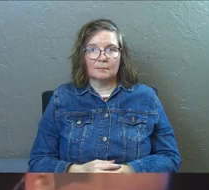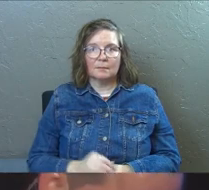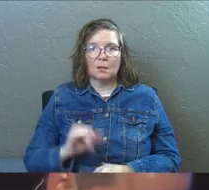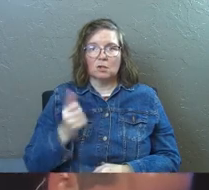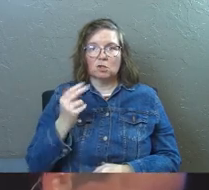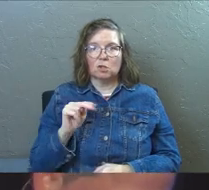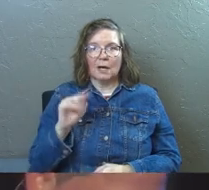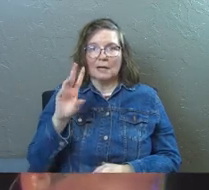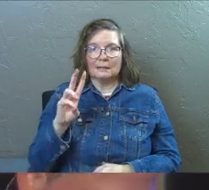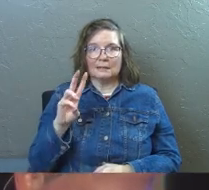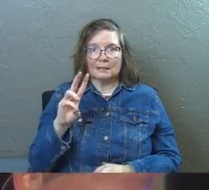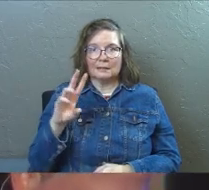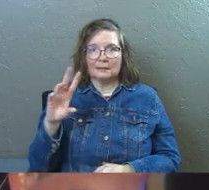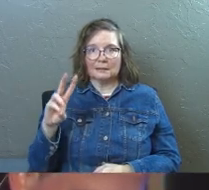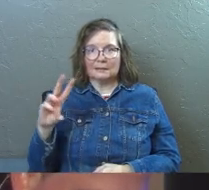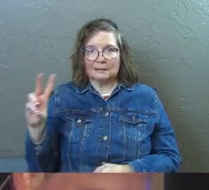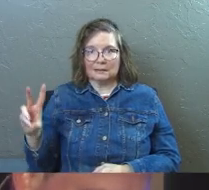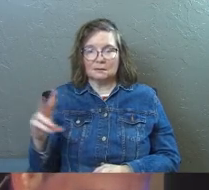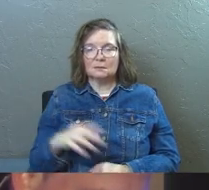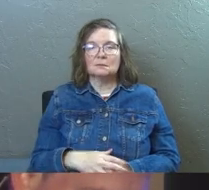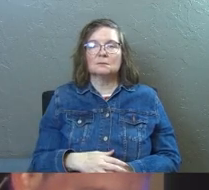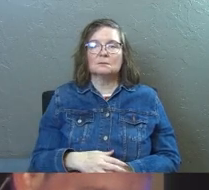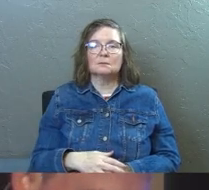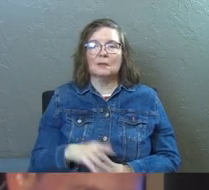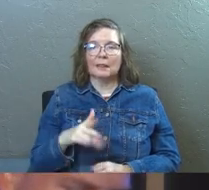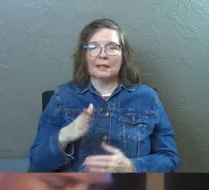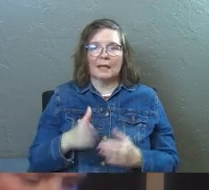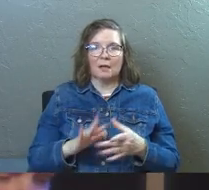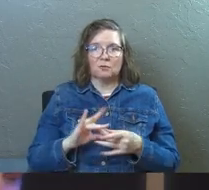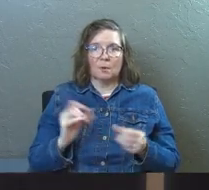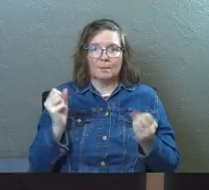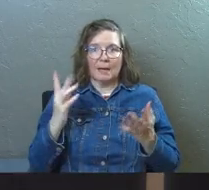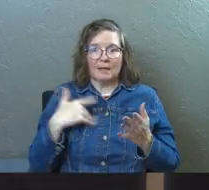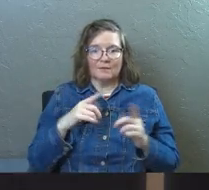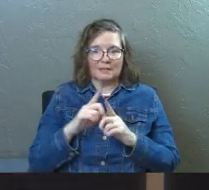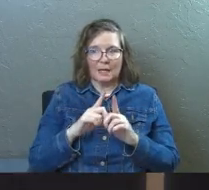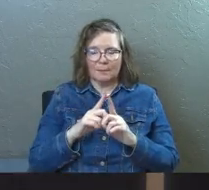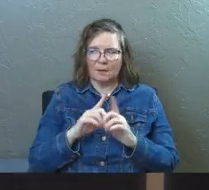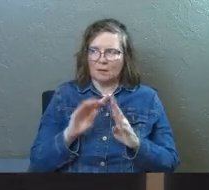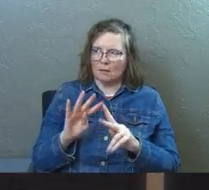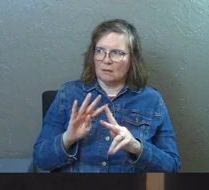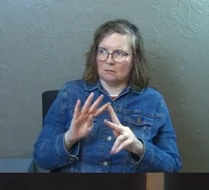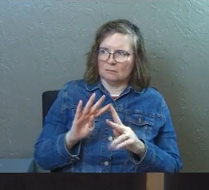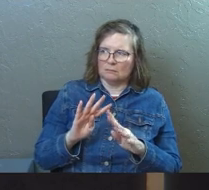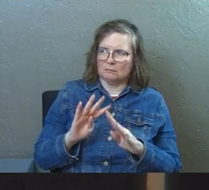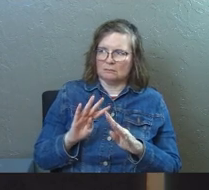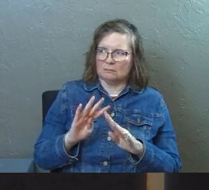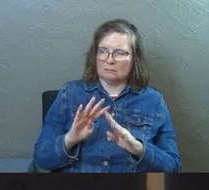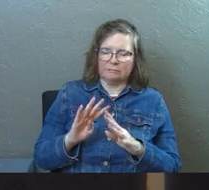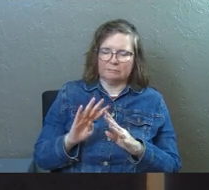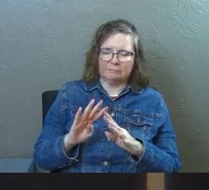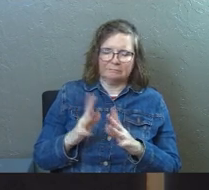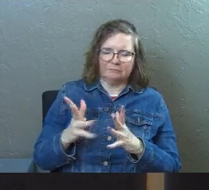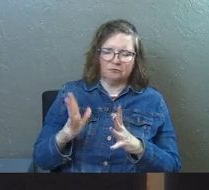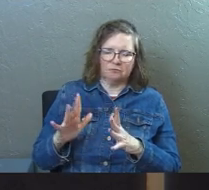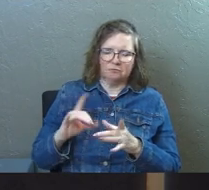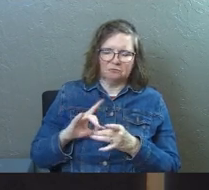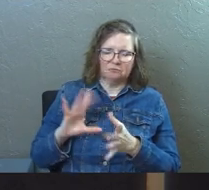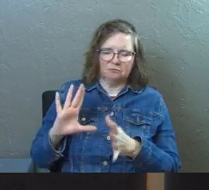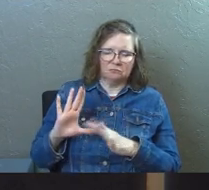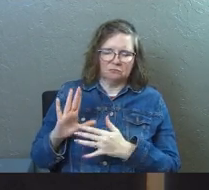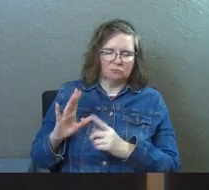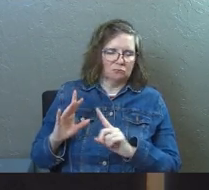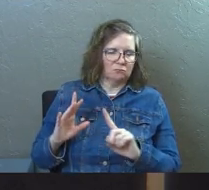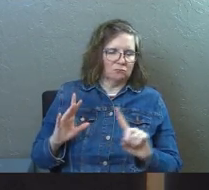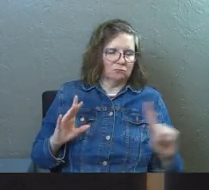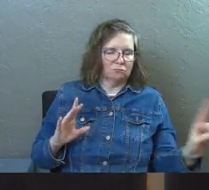John 6, 66. This is the end of the story. At this point, many of his disciples turned away and they deserted Jesus. They could not